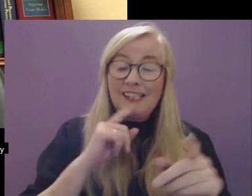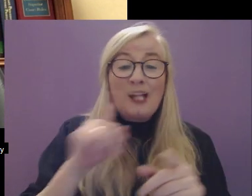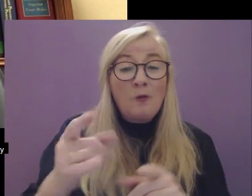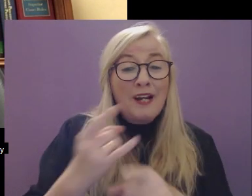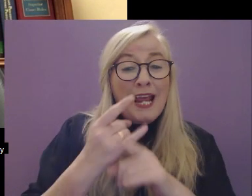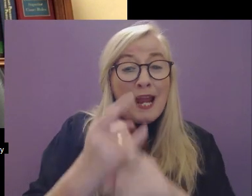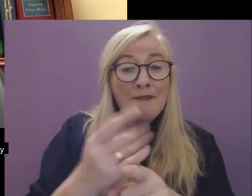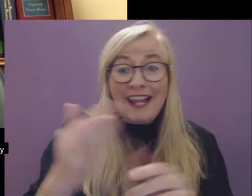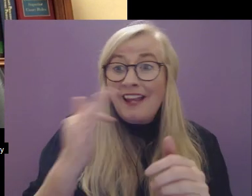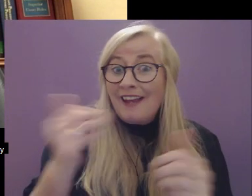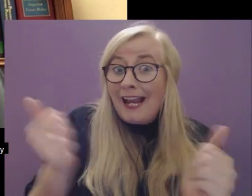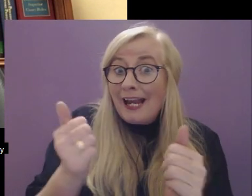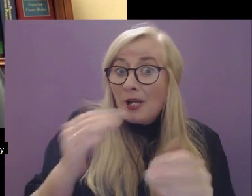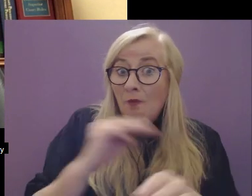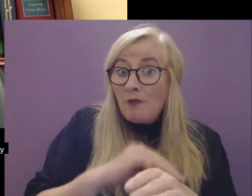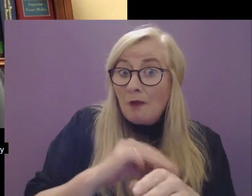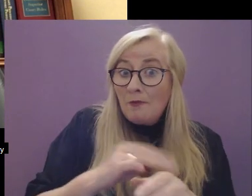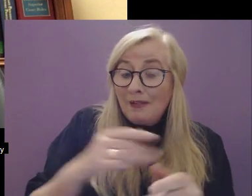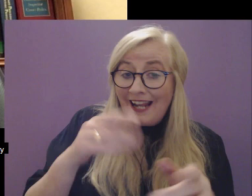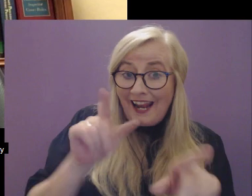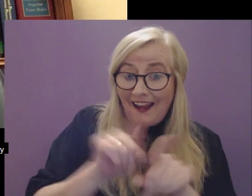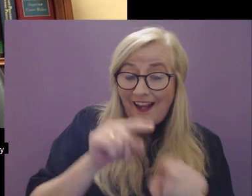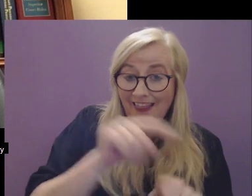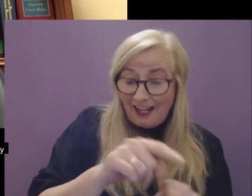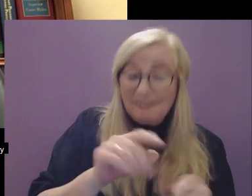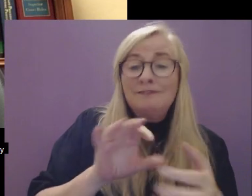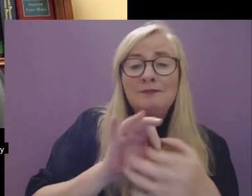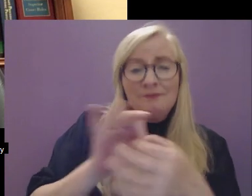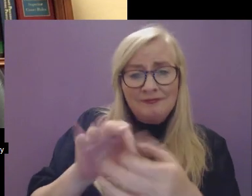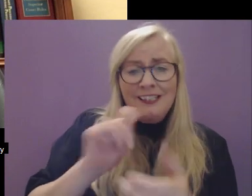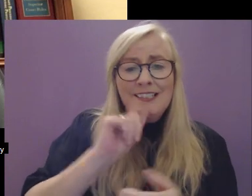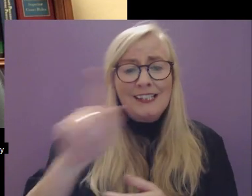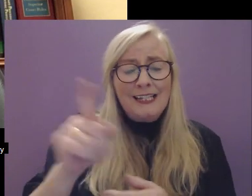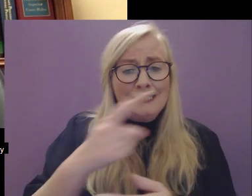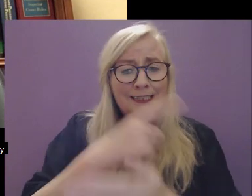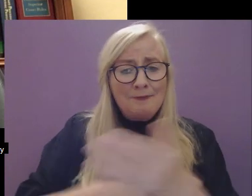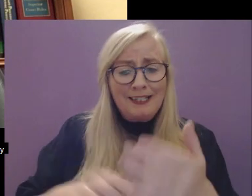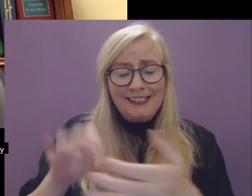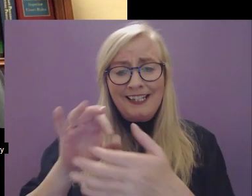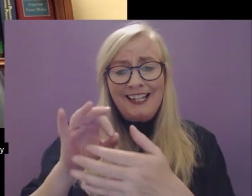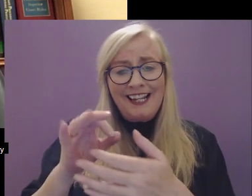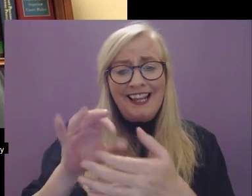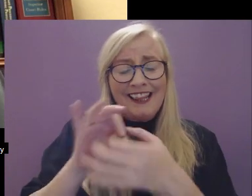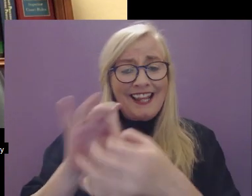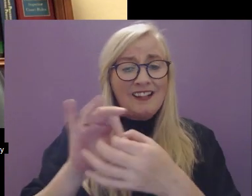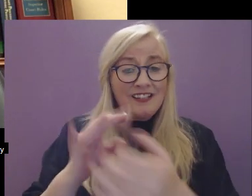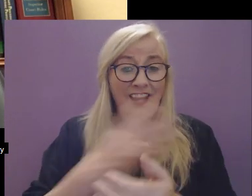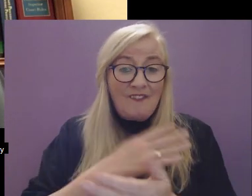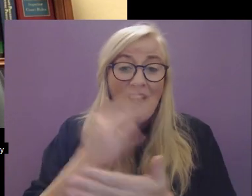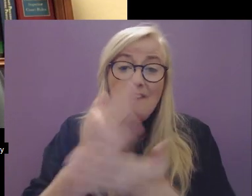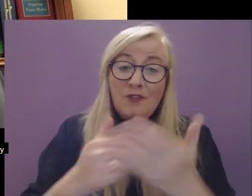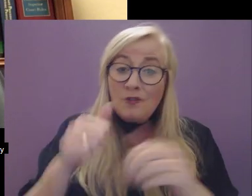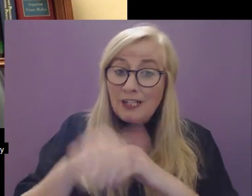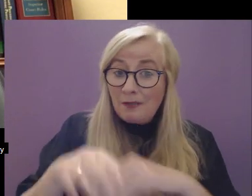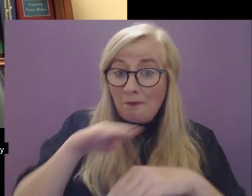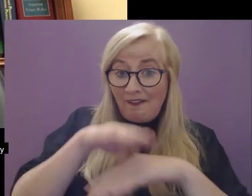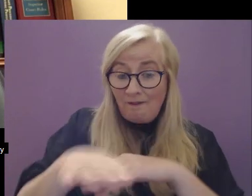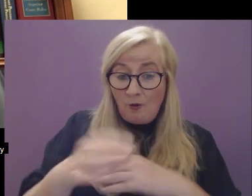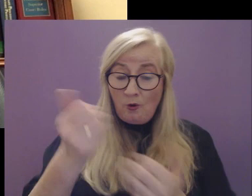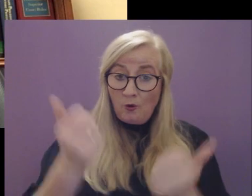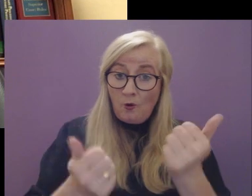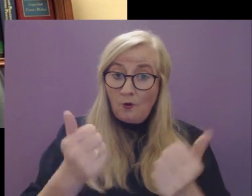helpful if any such problems can be relayed to the disability liaison officer a couple of days in advance of the proceedings.